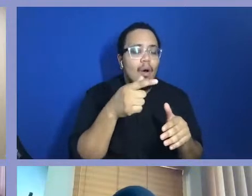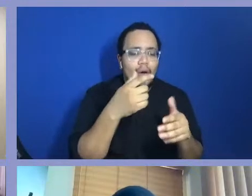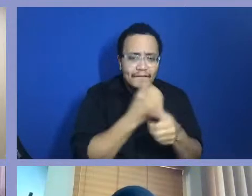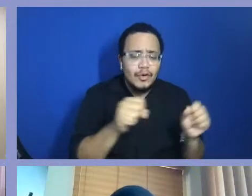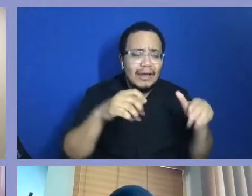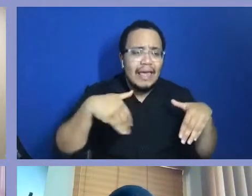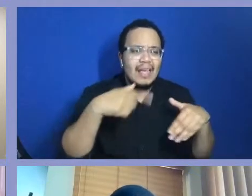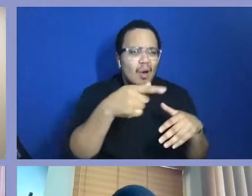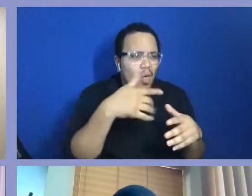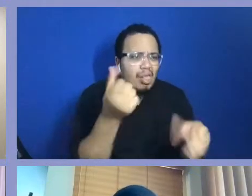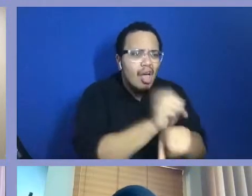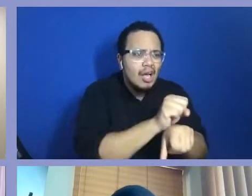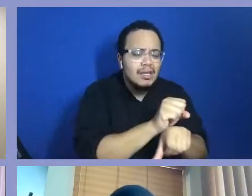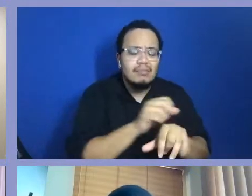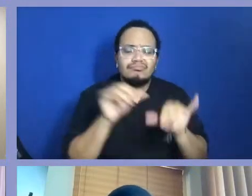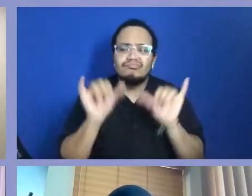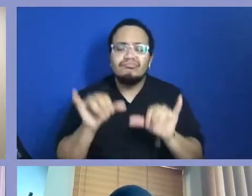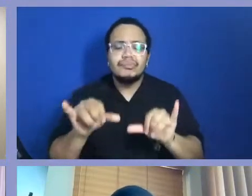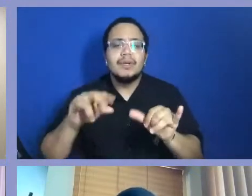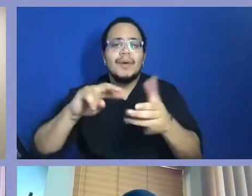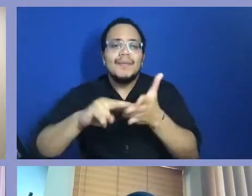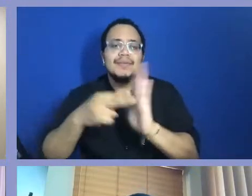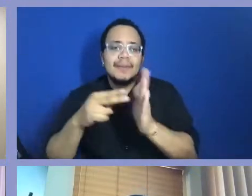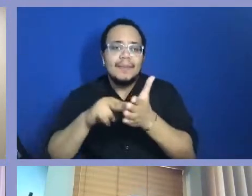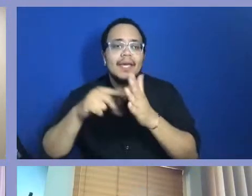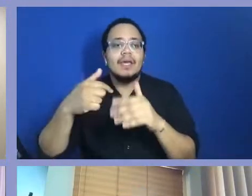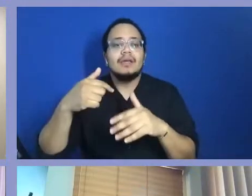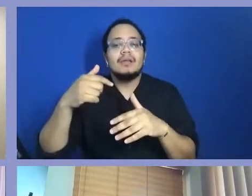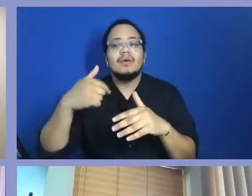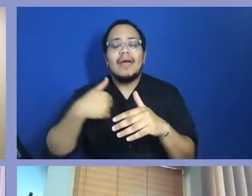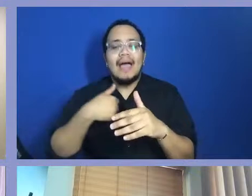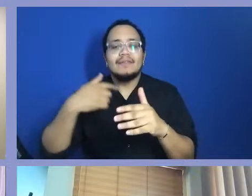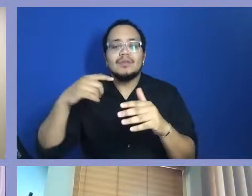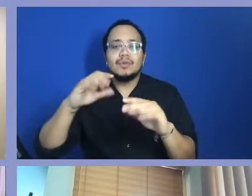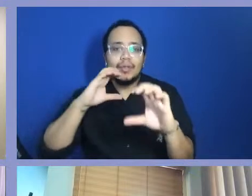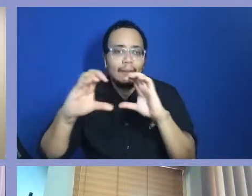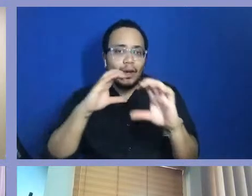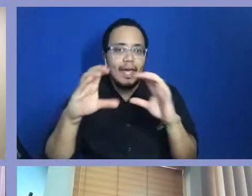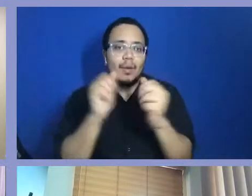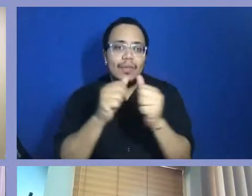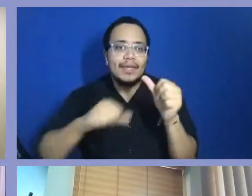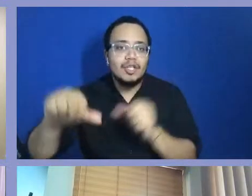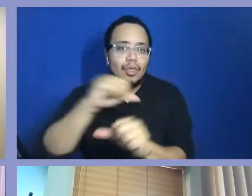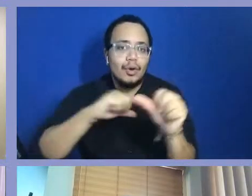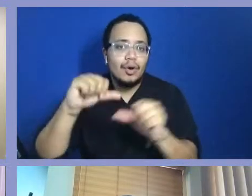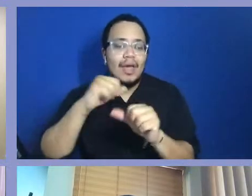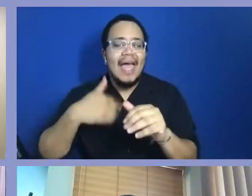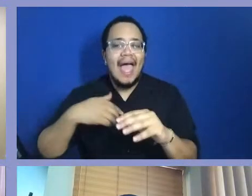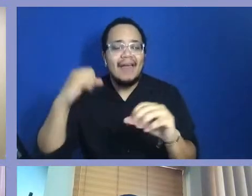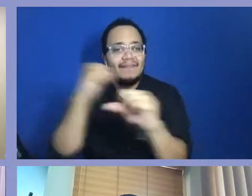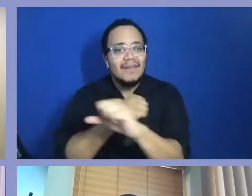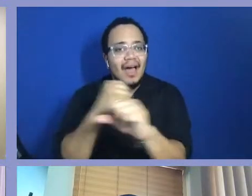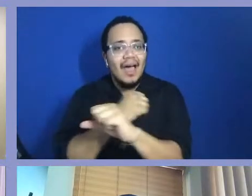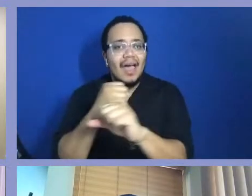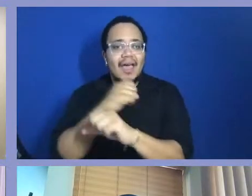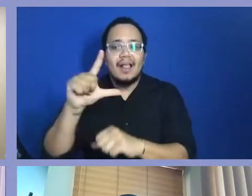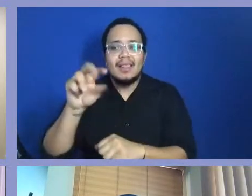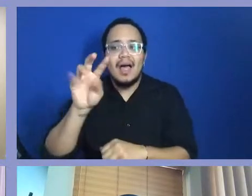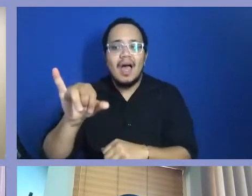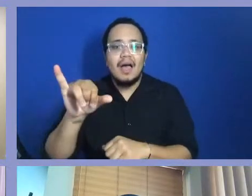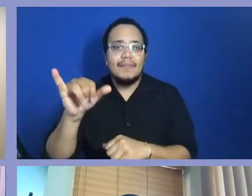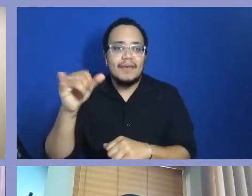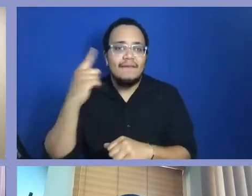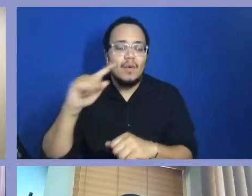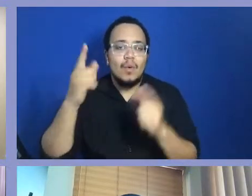and the mayor have to be continually lobbying about what the good things are that goes on with all these